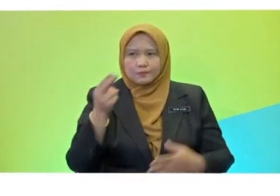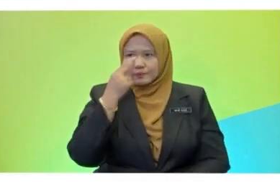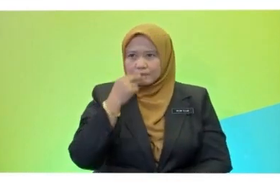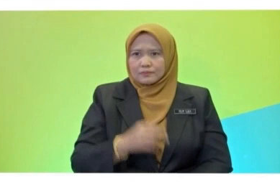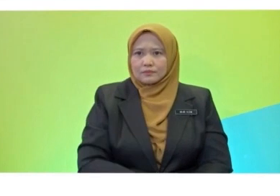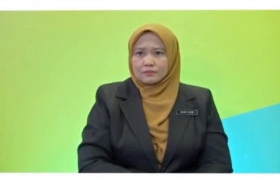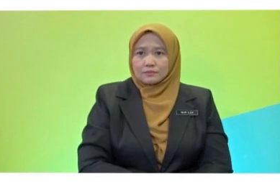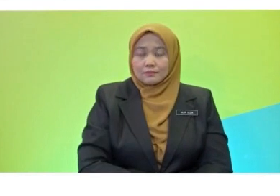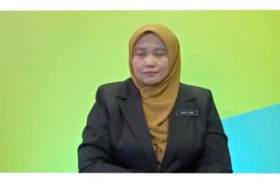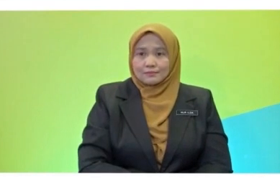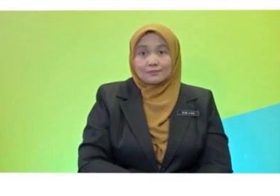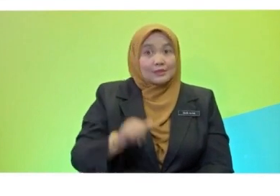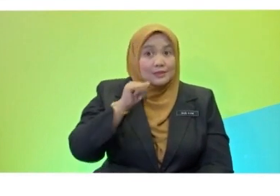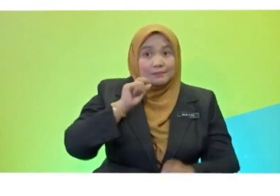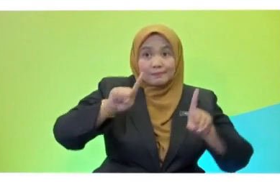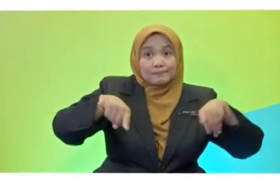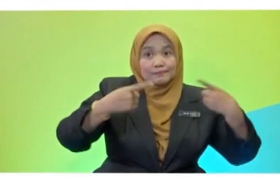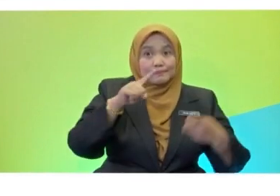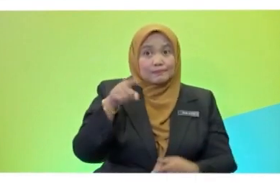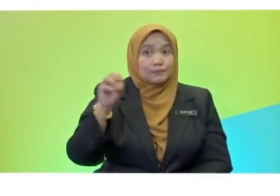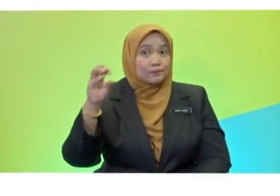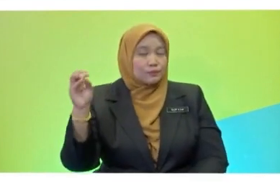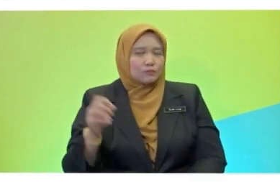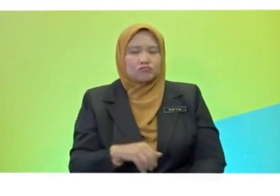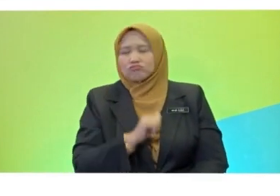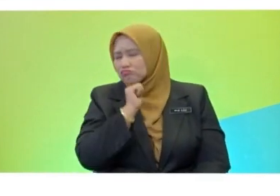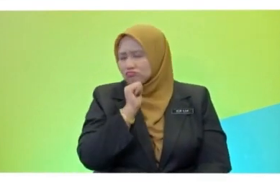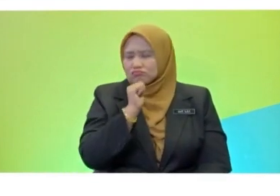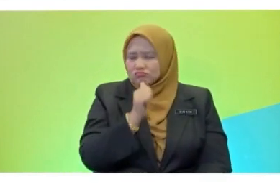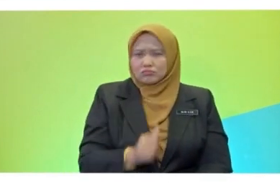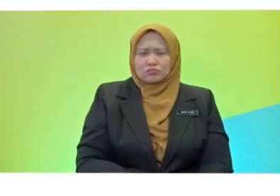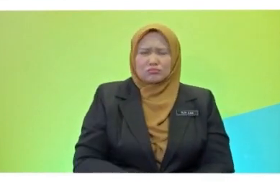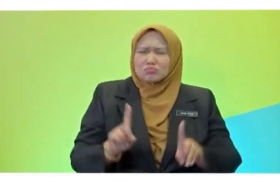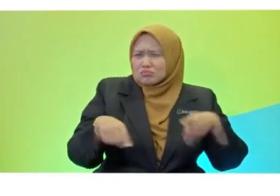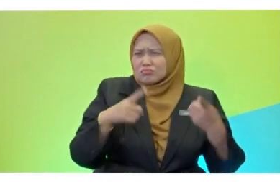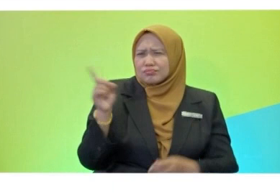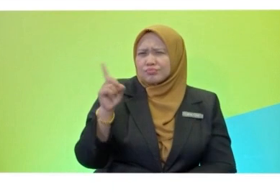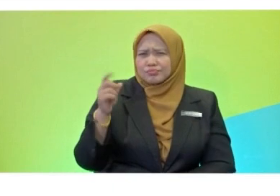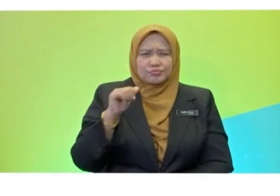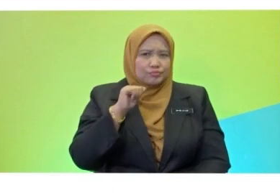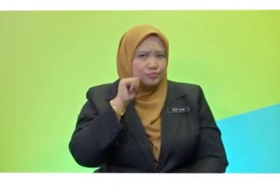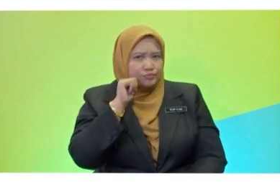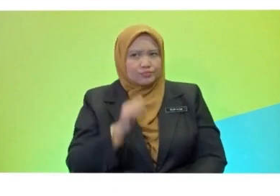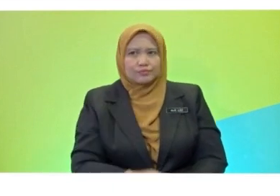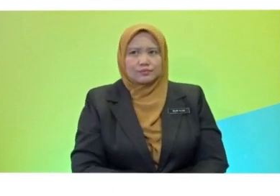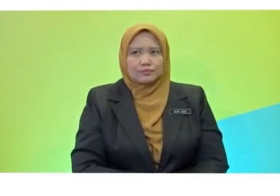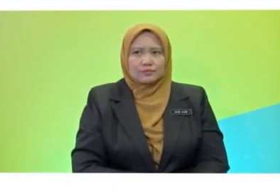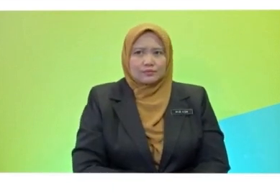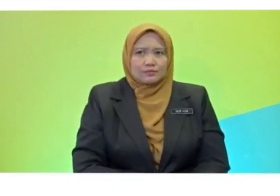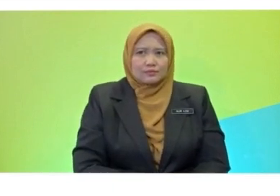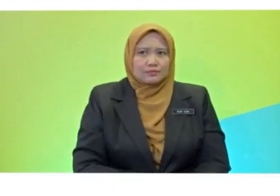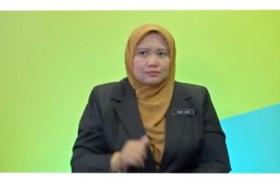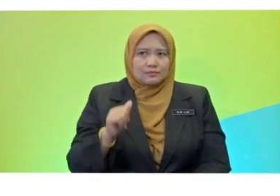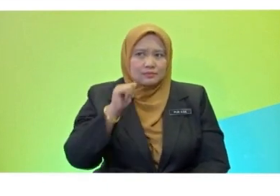Joelle, did Amirah go to the zoo? No. Where did she go? What did she do there? She